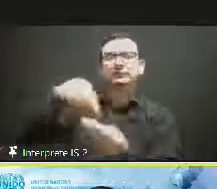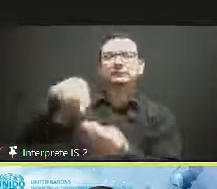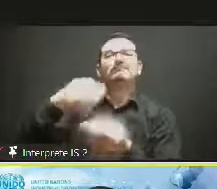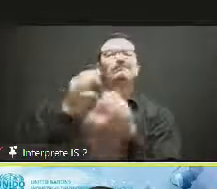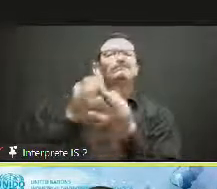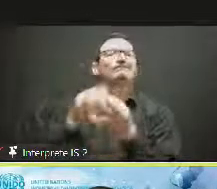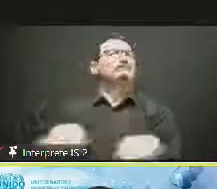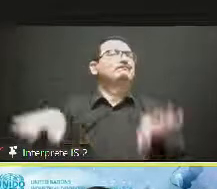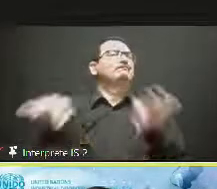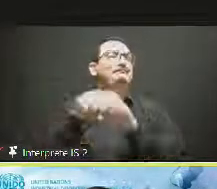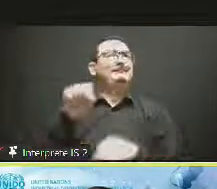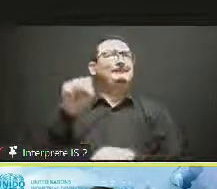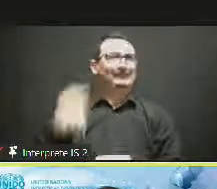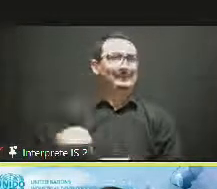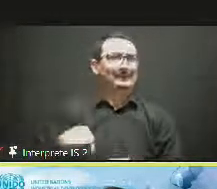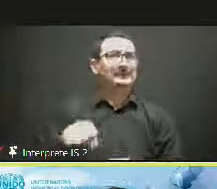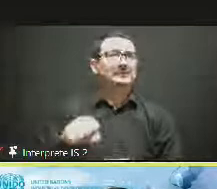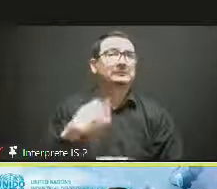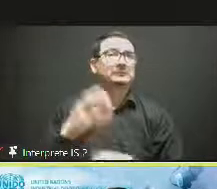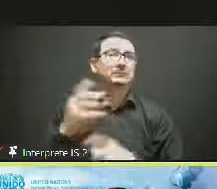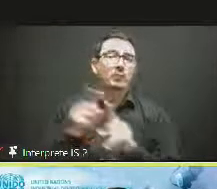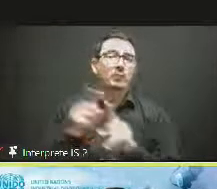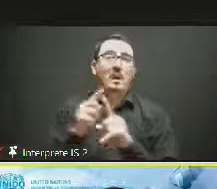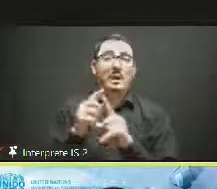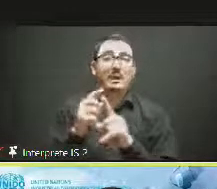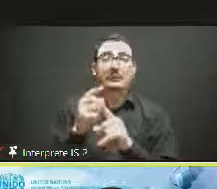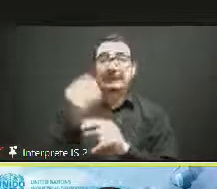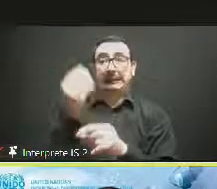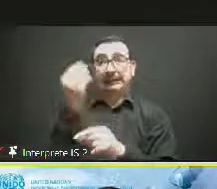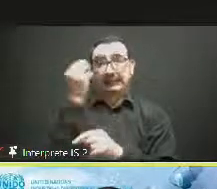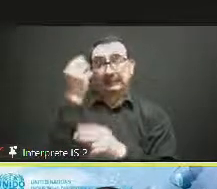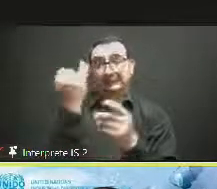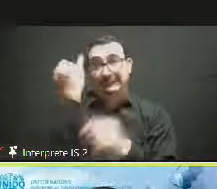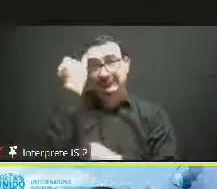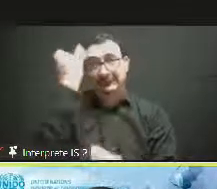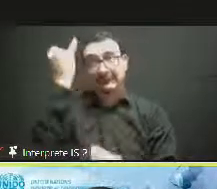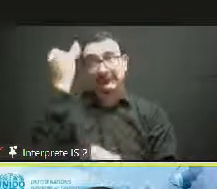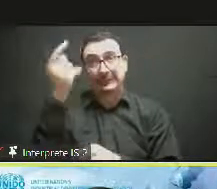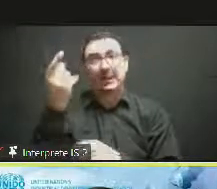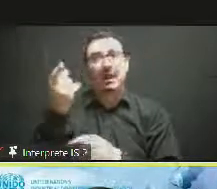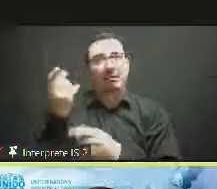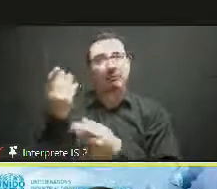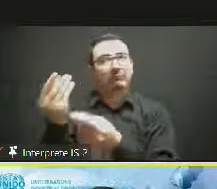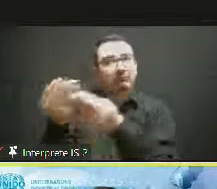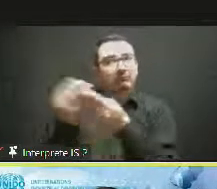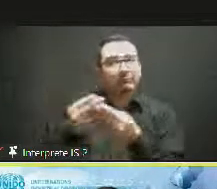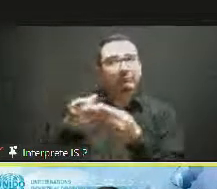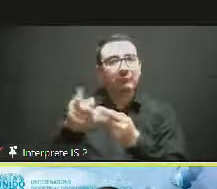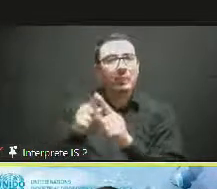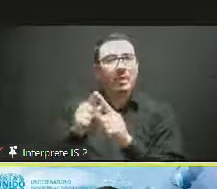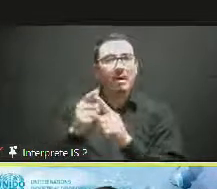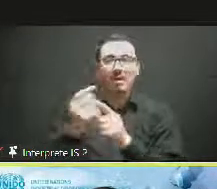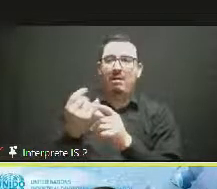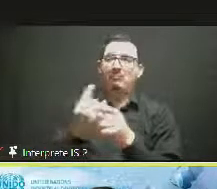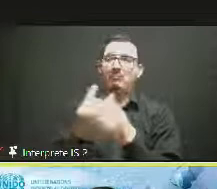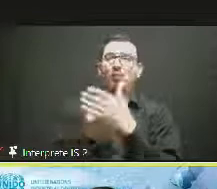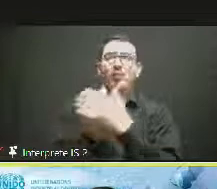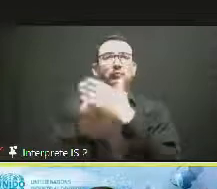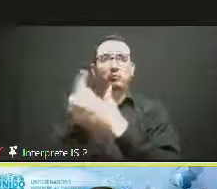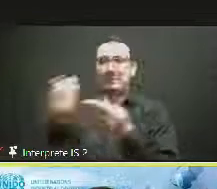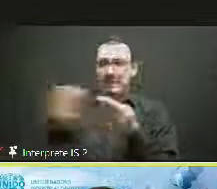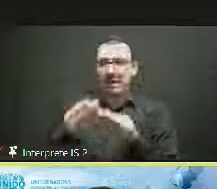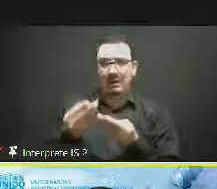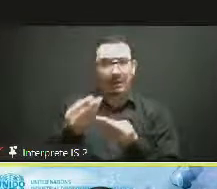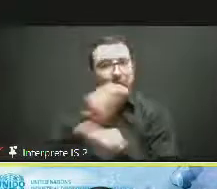-fertilization of innovation between economic actors, but also to promote technology transfer